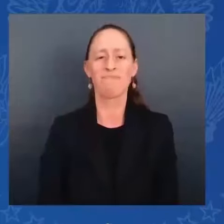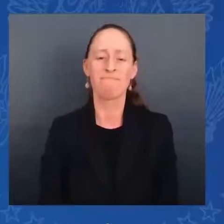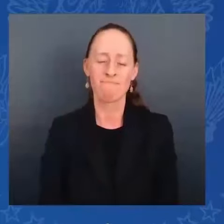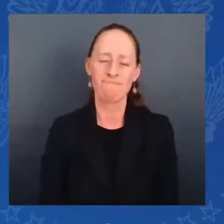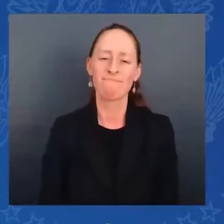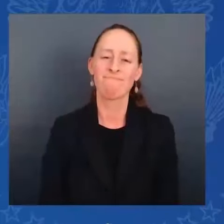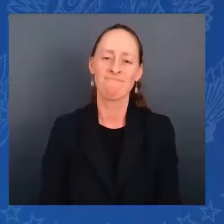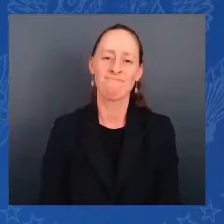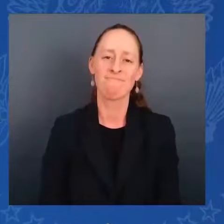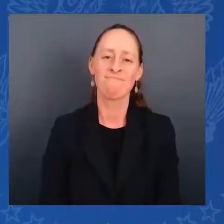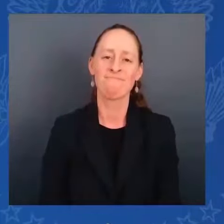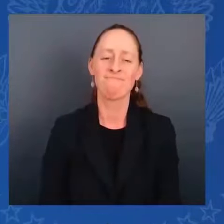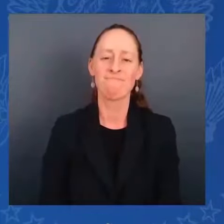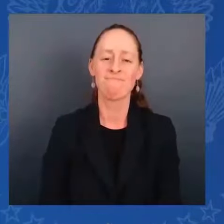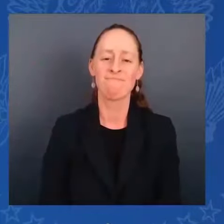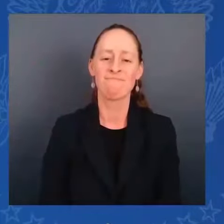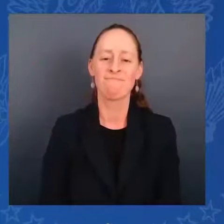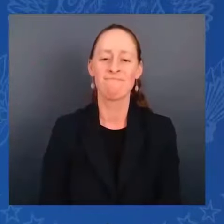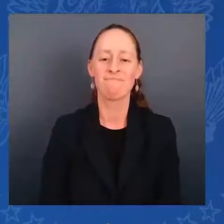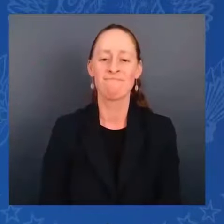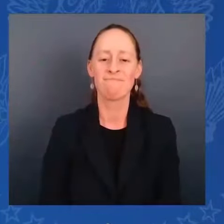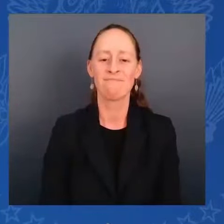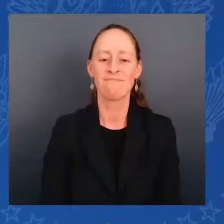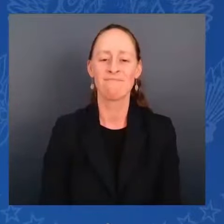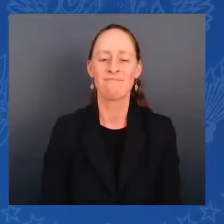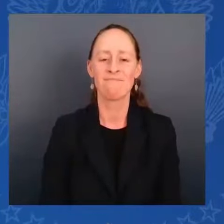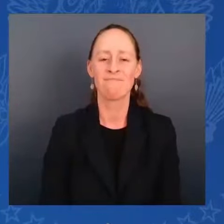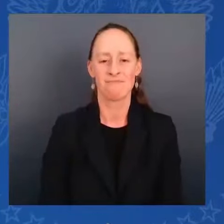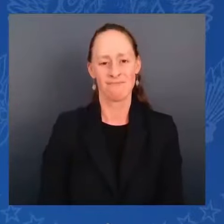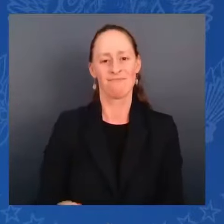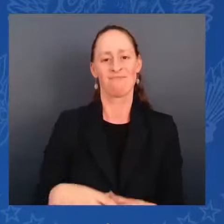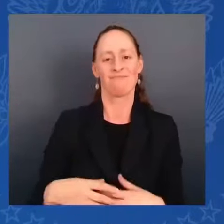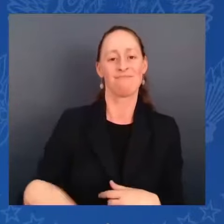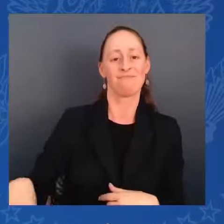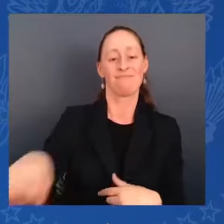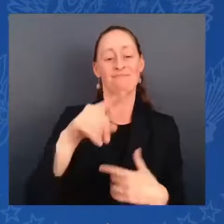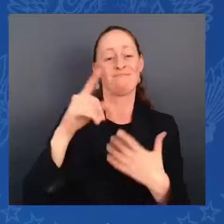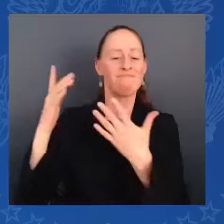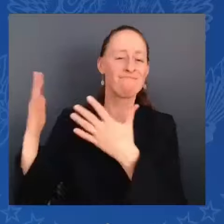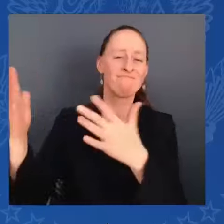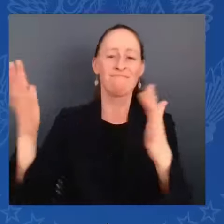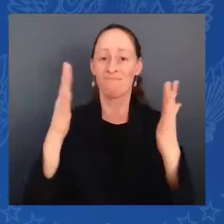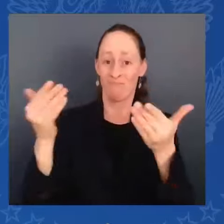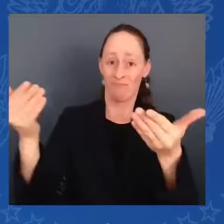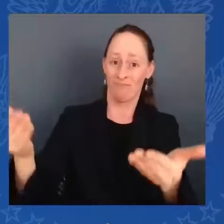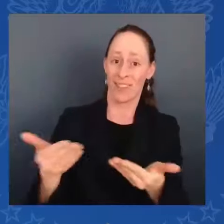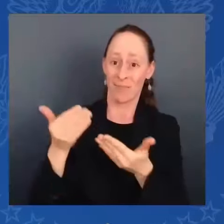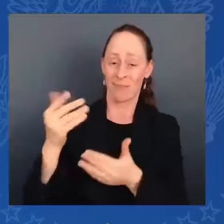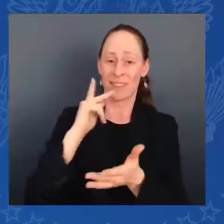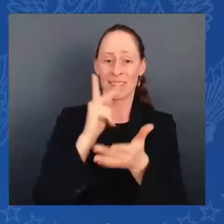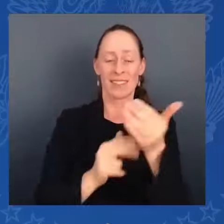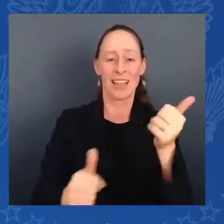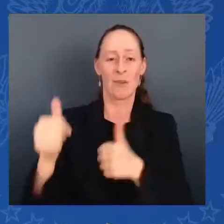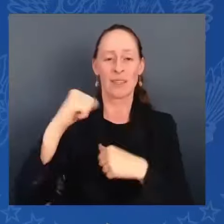Now, please help me welcome the Secretary of Defense, Lloyd Austin.